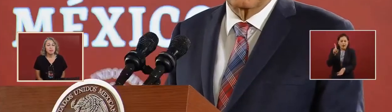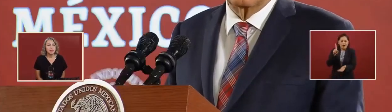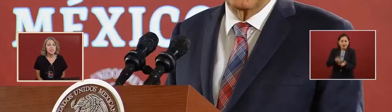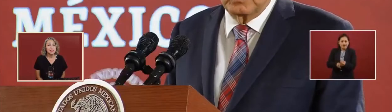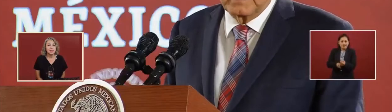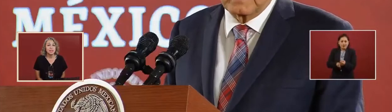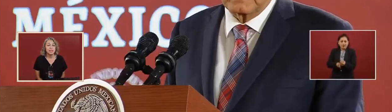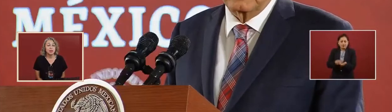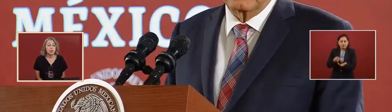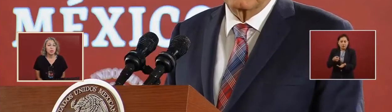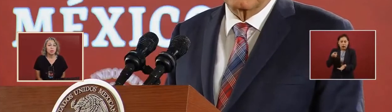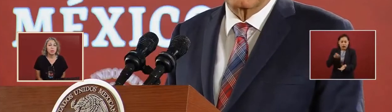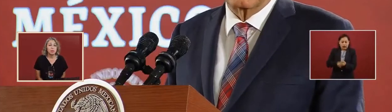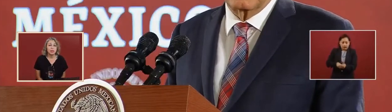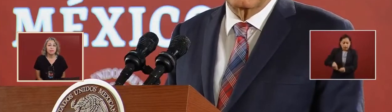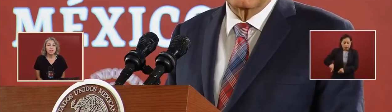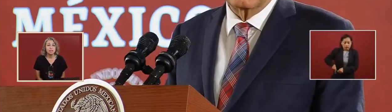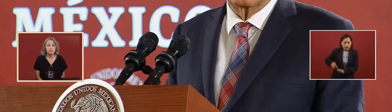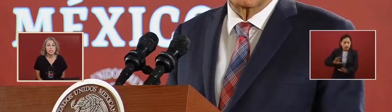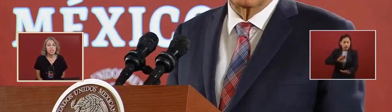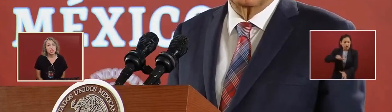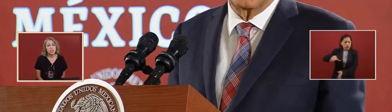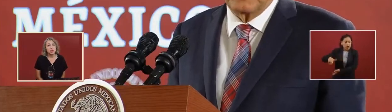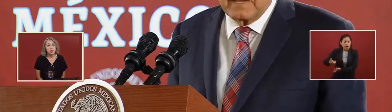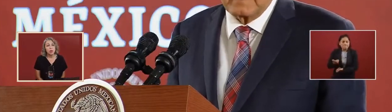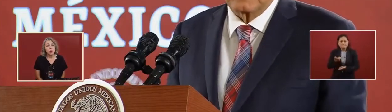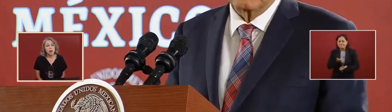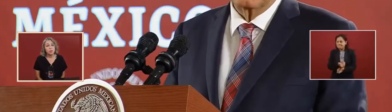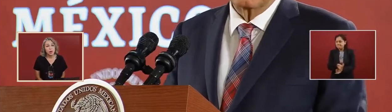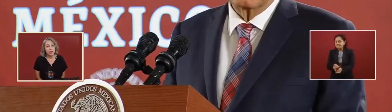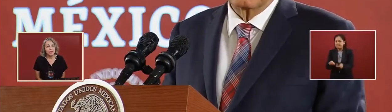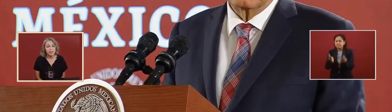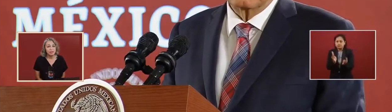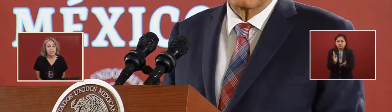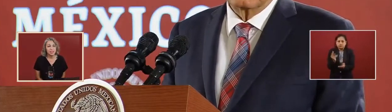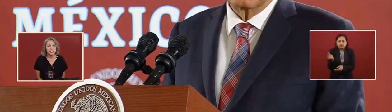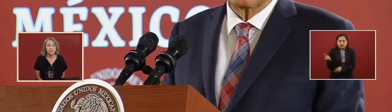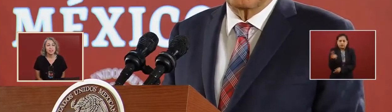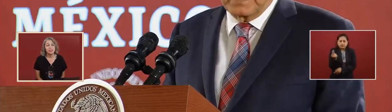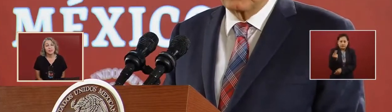investments. You require private investors. However,